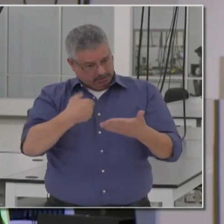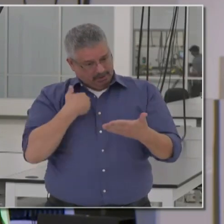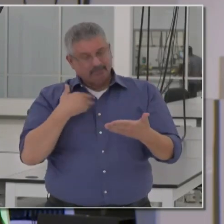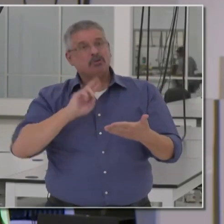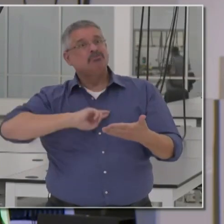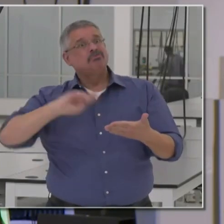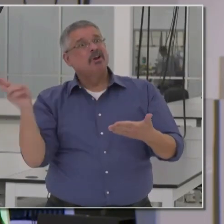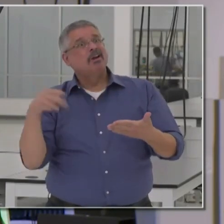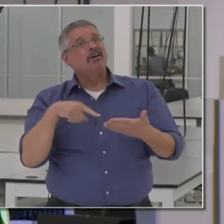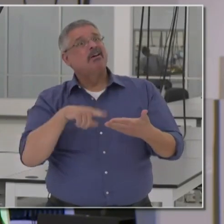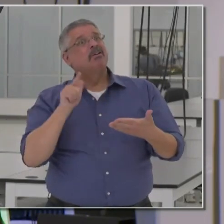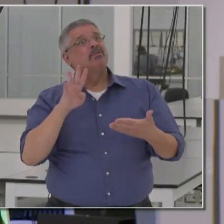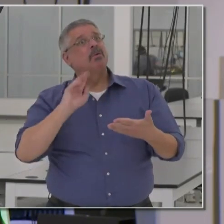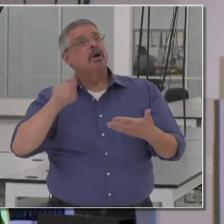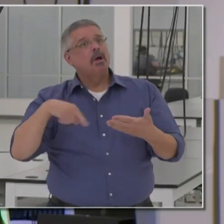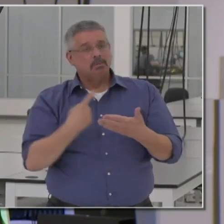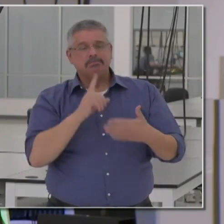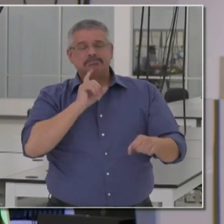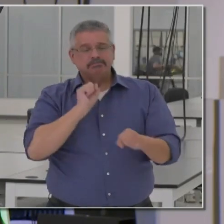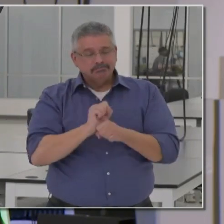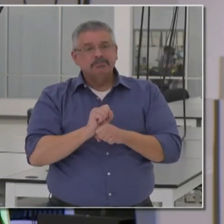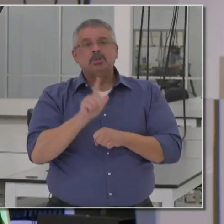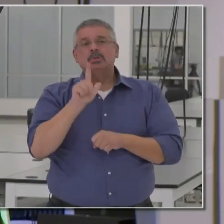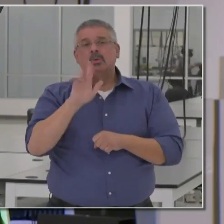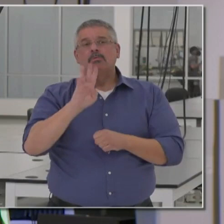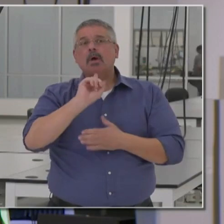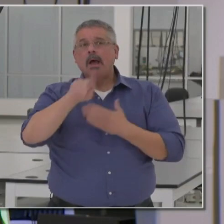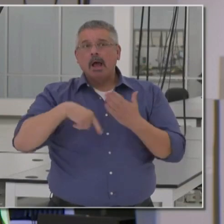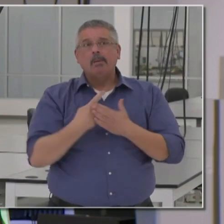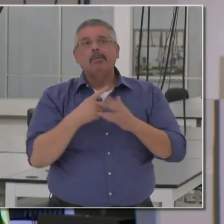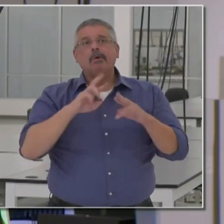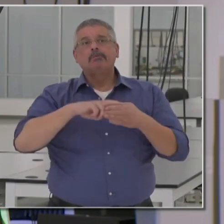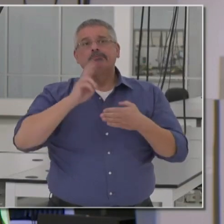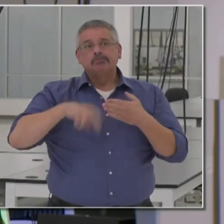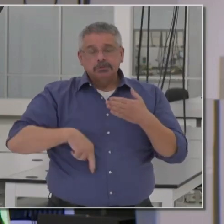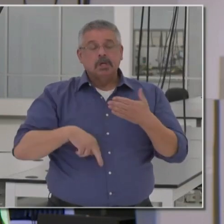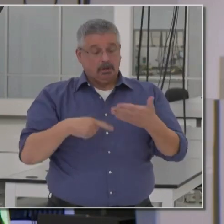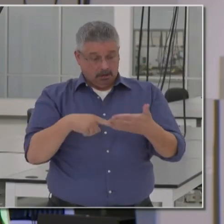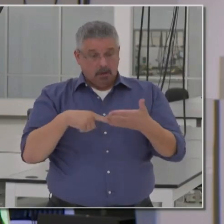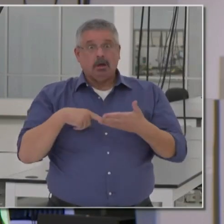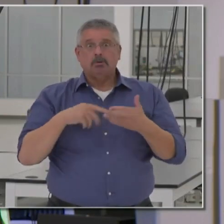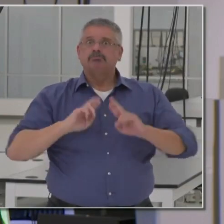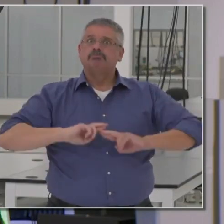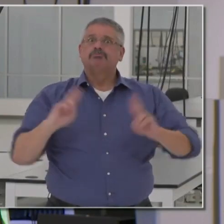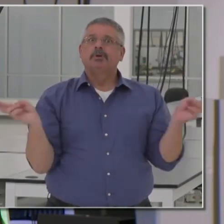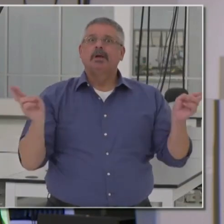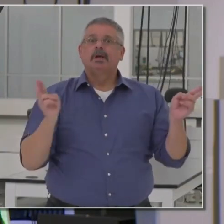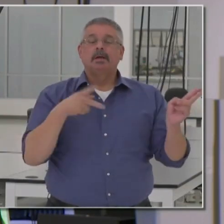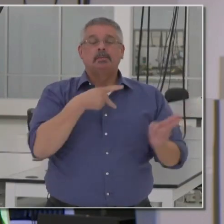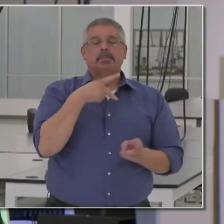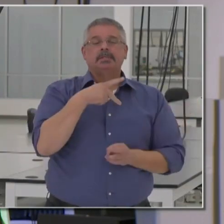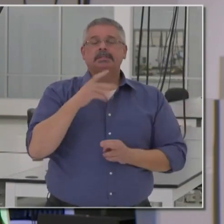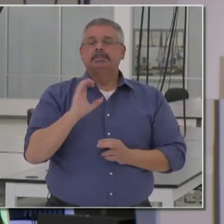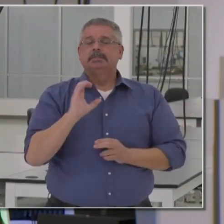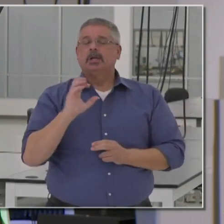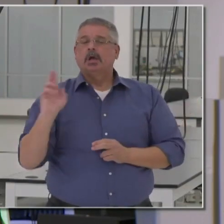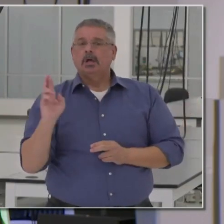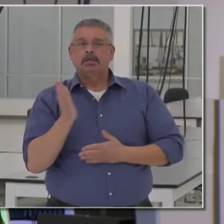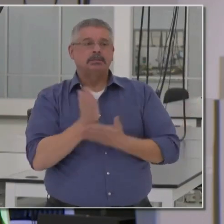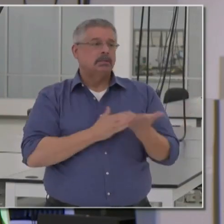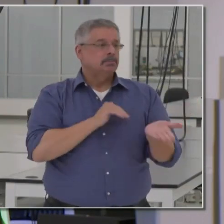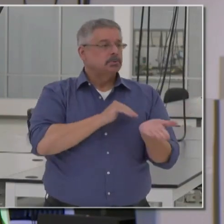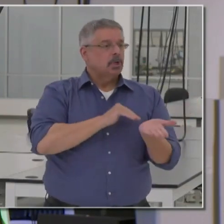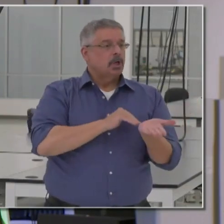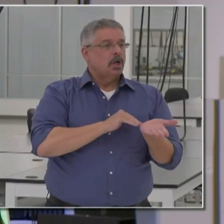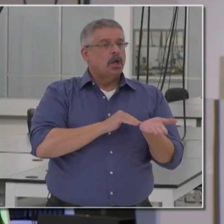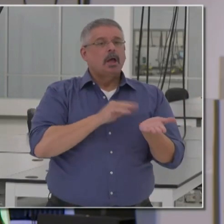but an absolute goal of a 24-hour turnaround. These are the PCR tests, what some doctors